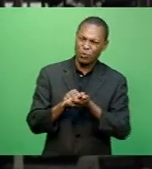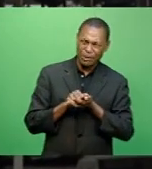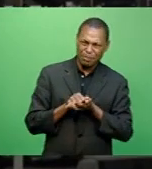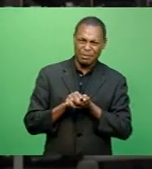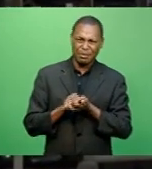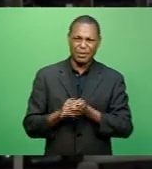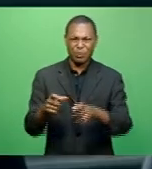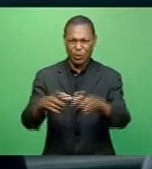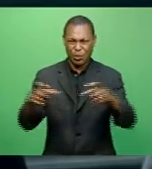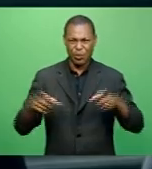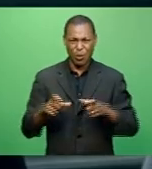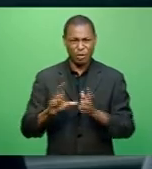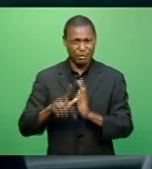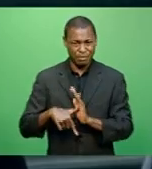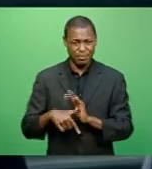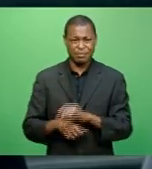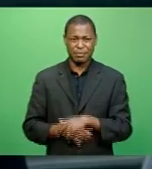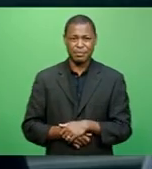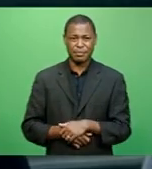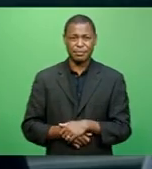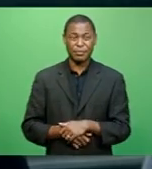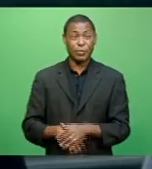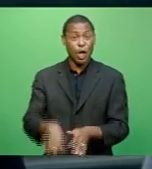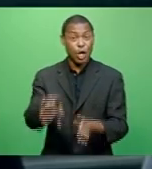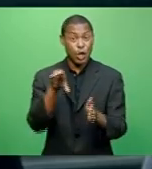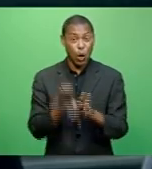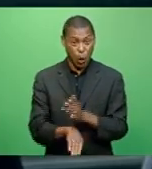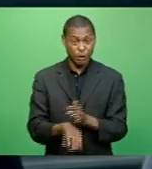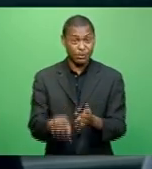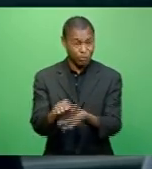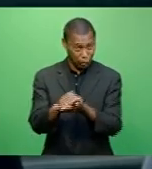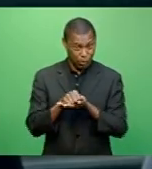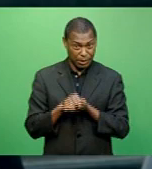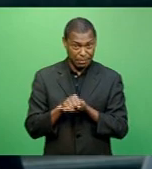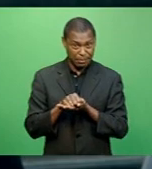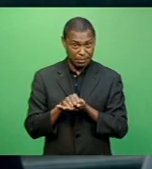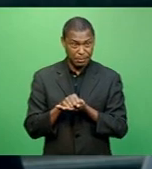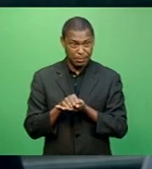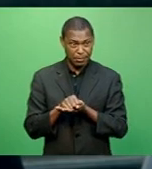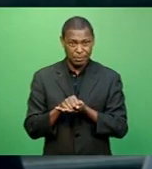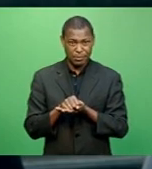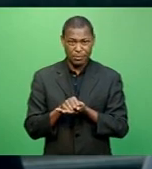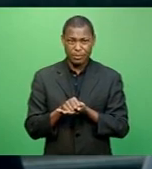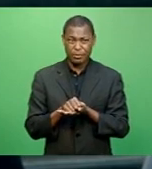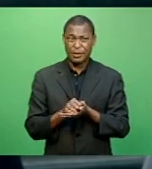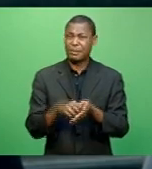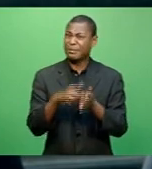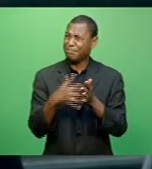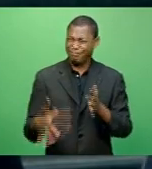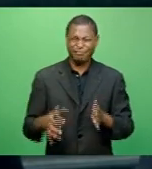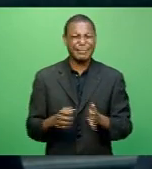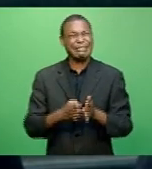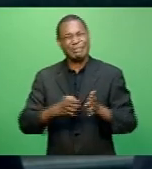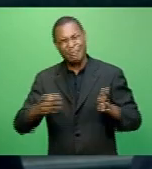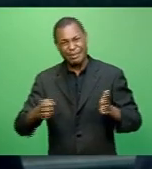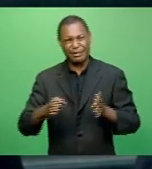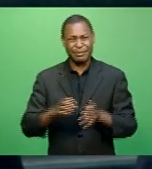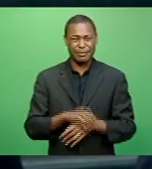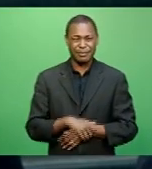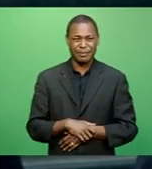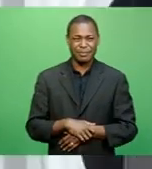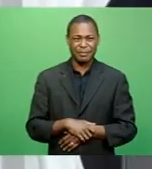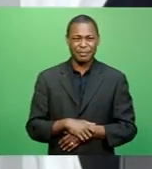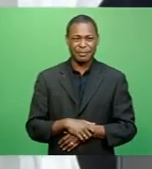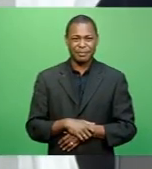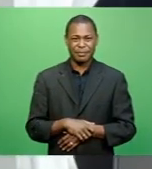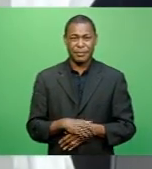The cost of maintaining such is extensive, and as well as the